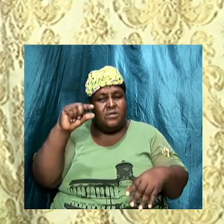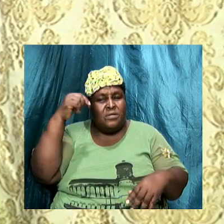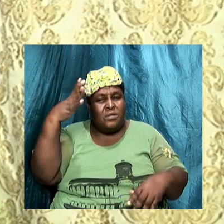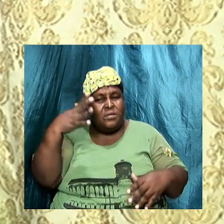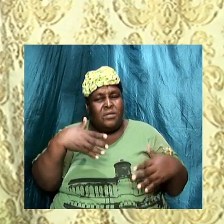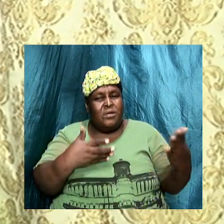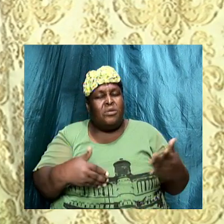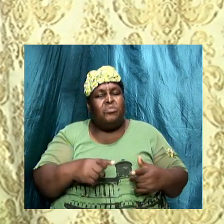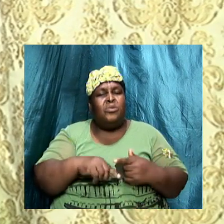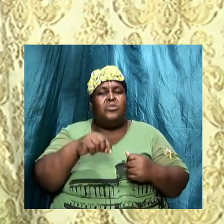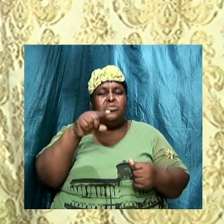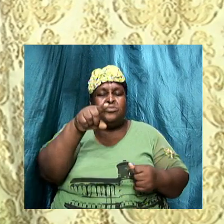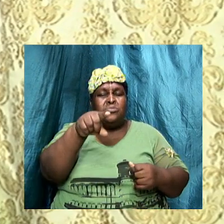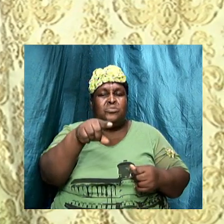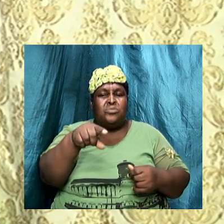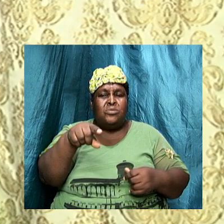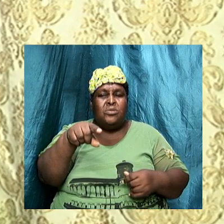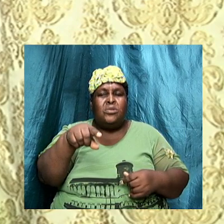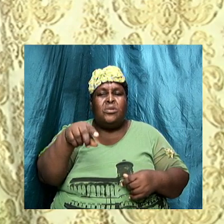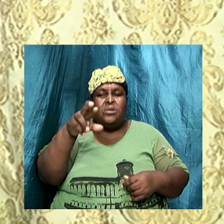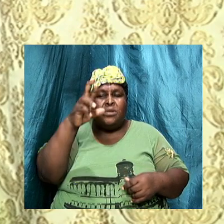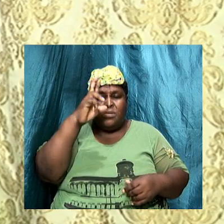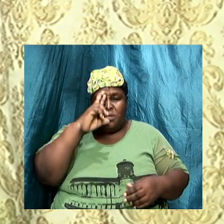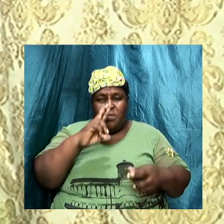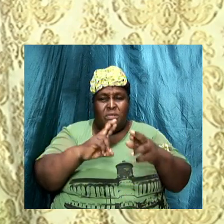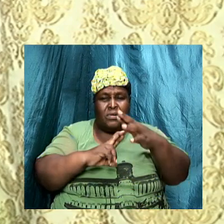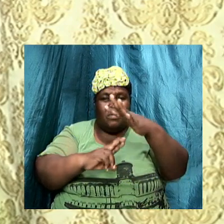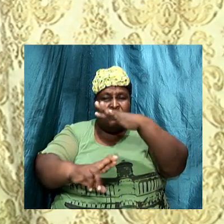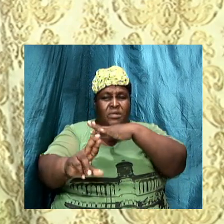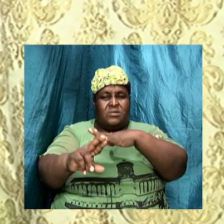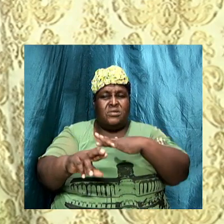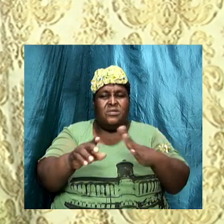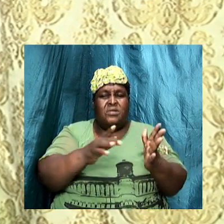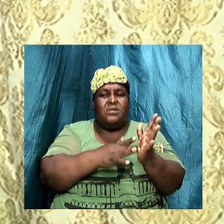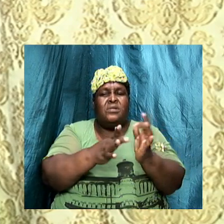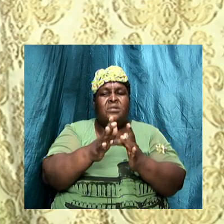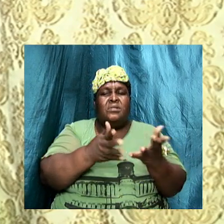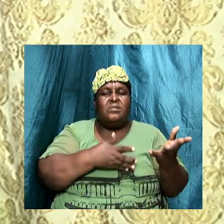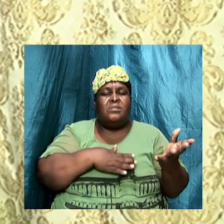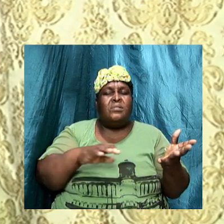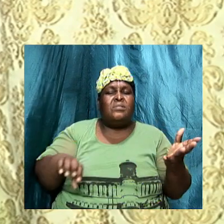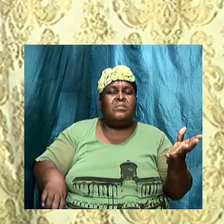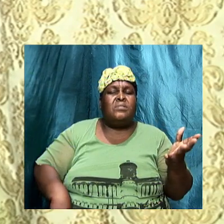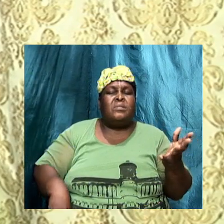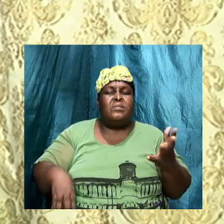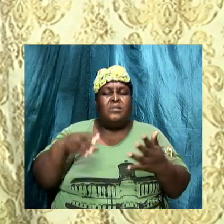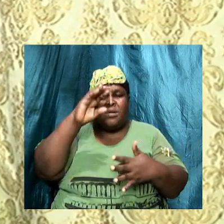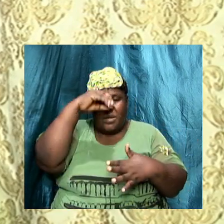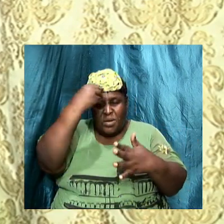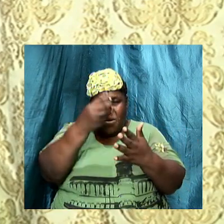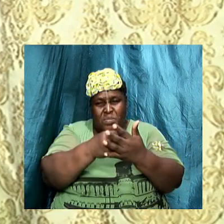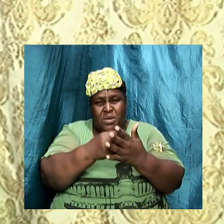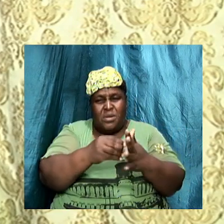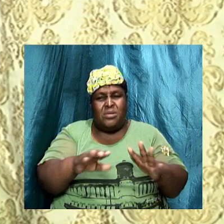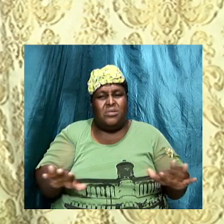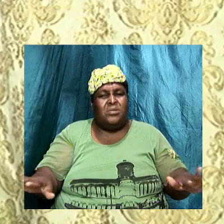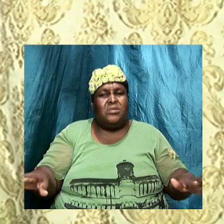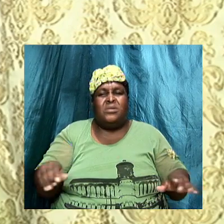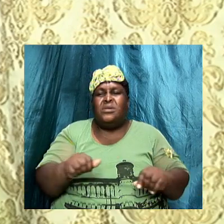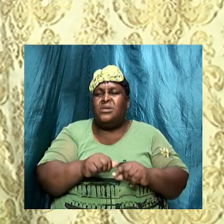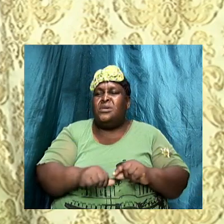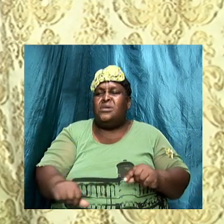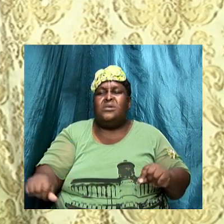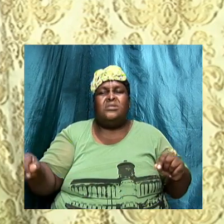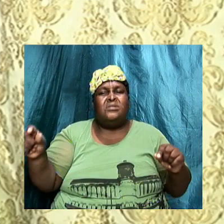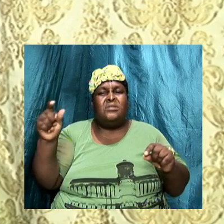unto you at the revelation of Jesus Christ. As obedient children, not fashioning yourselves according